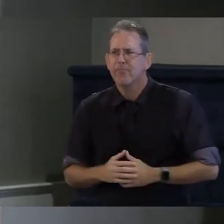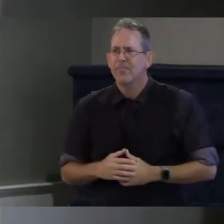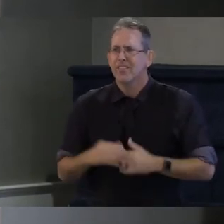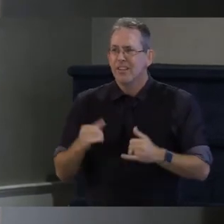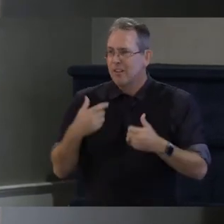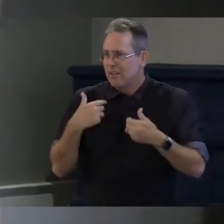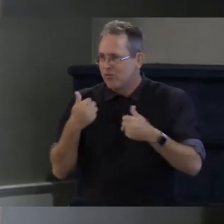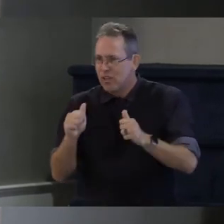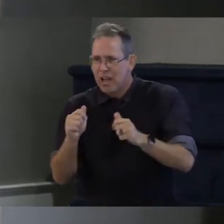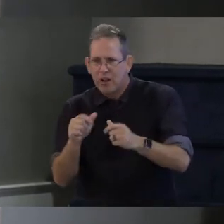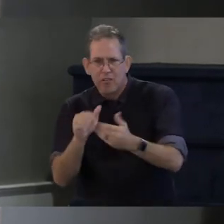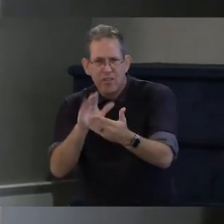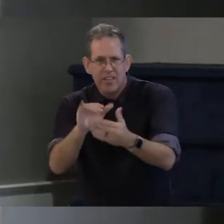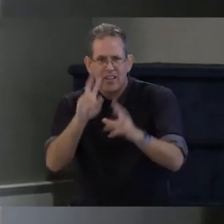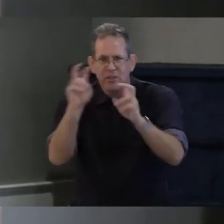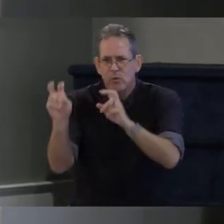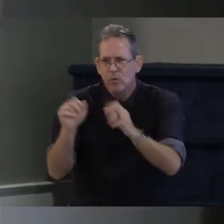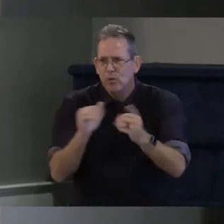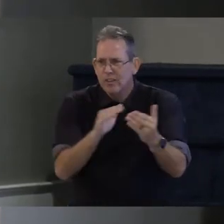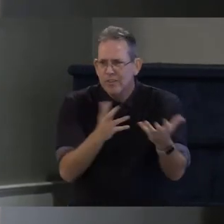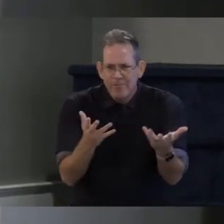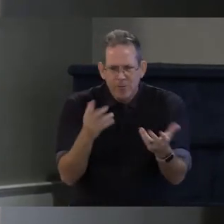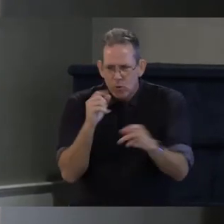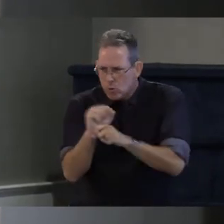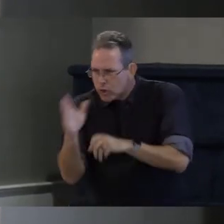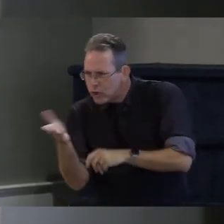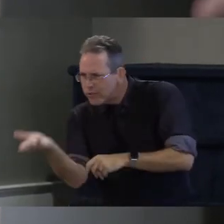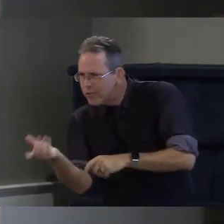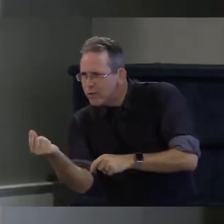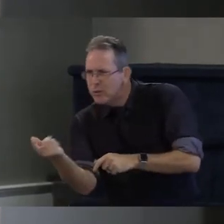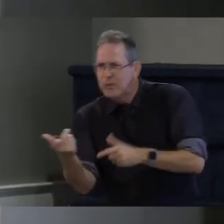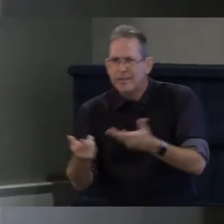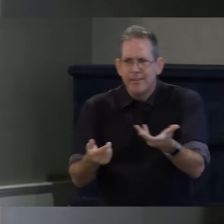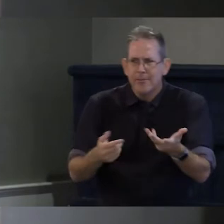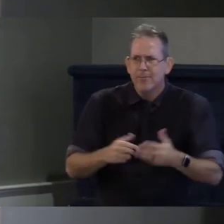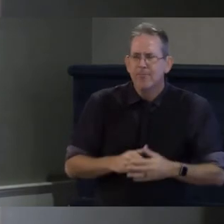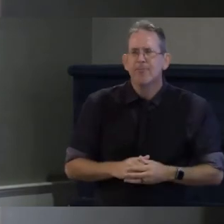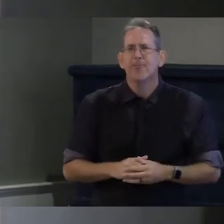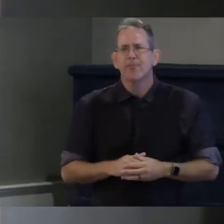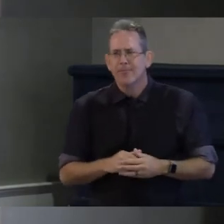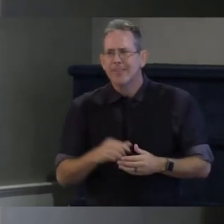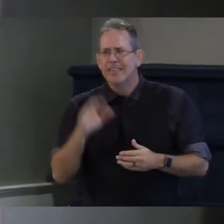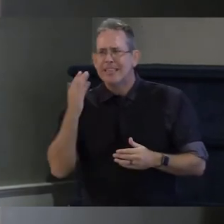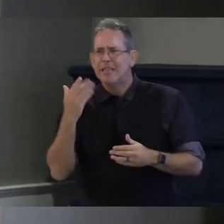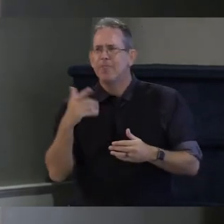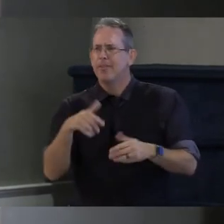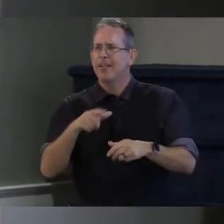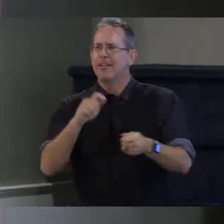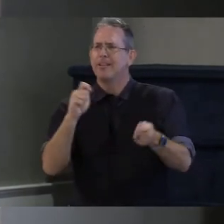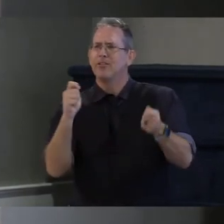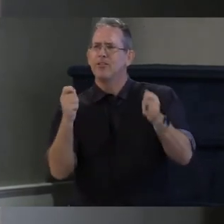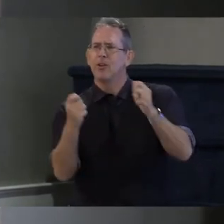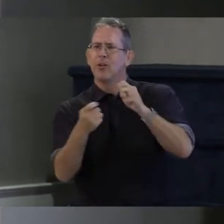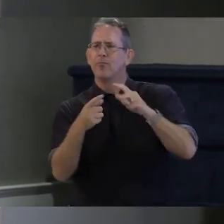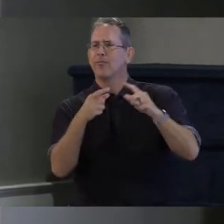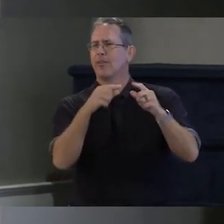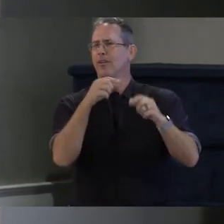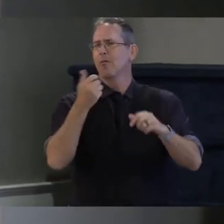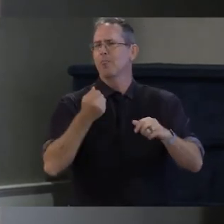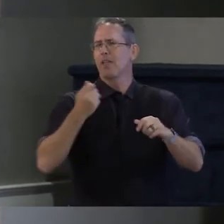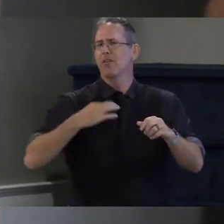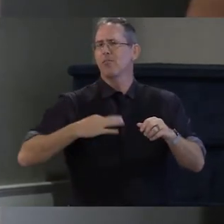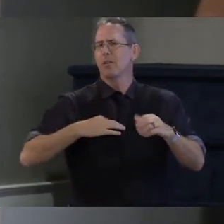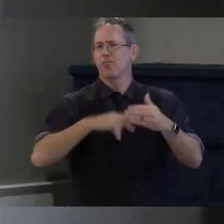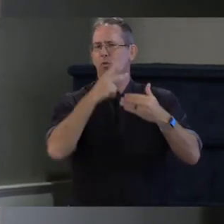this just doesn't make any sense so what does that look like um it means that we reform ssdi or ssi benefits to ensure that